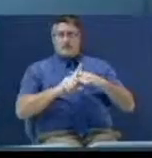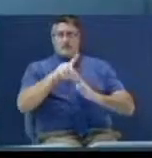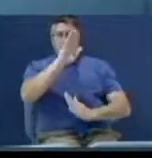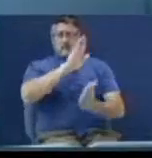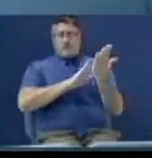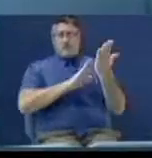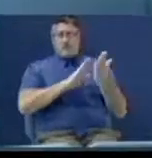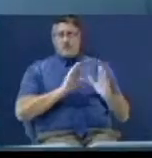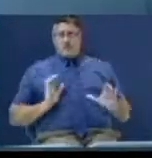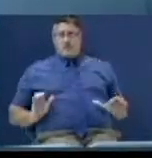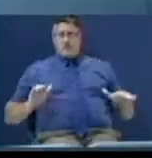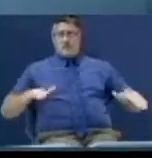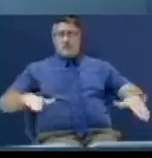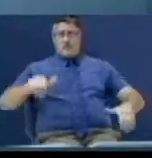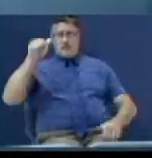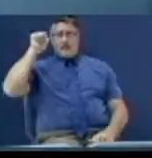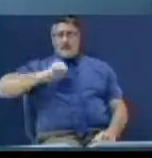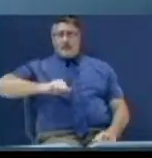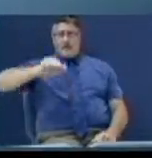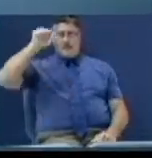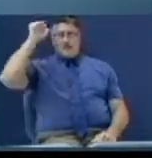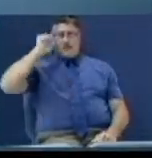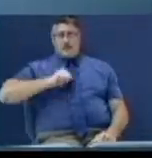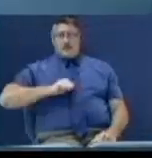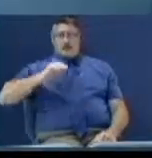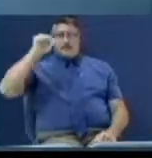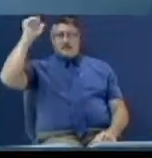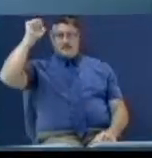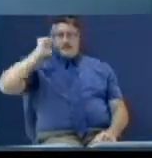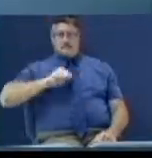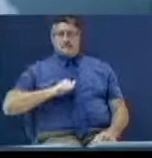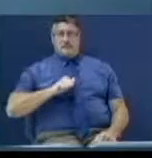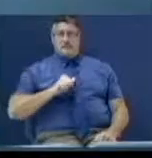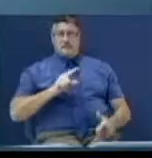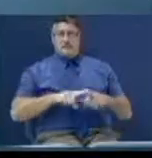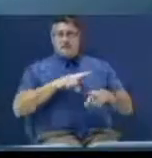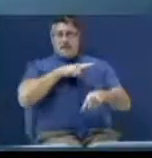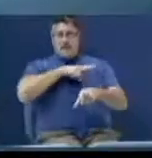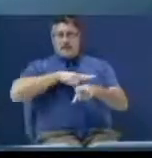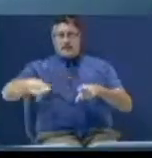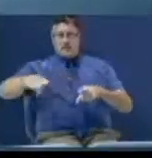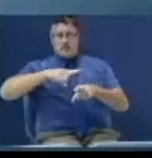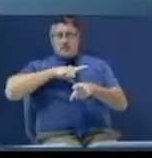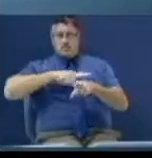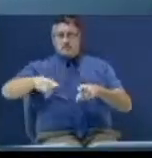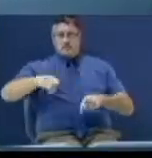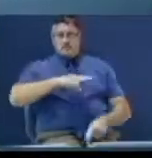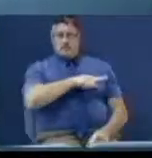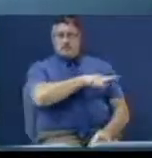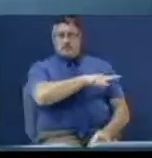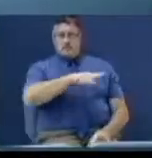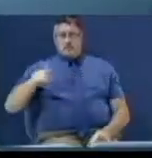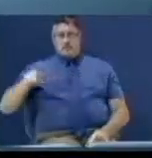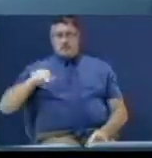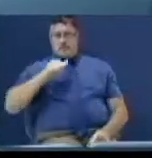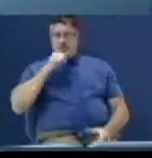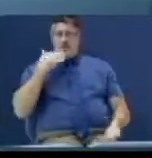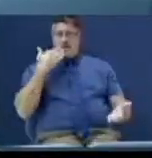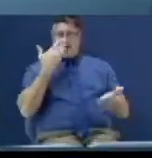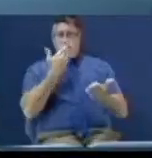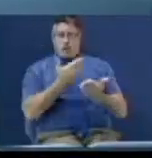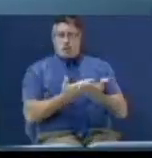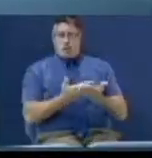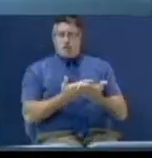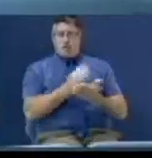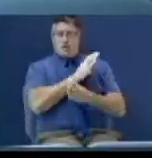every day, every moment to accuse you. And say, you're not a very good Christian.